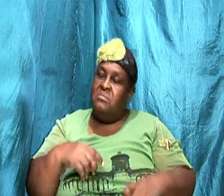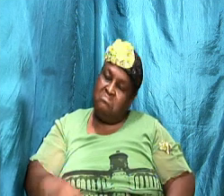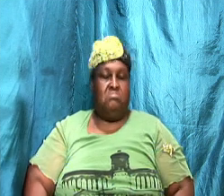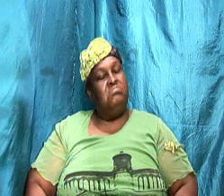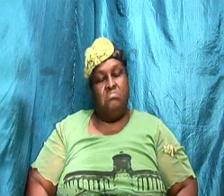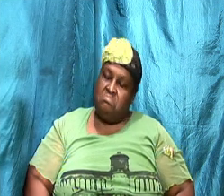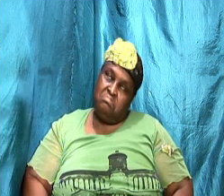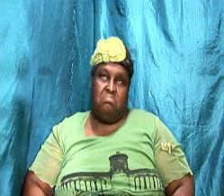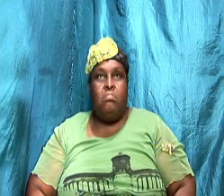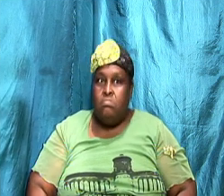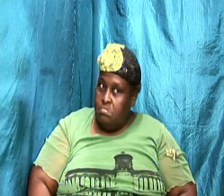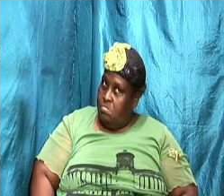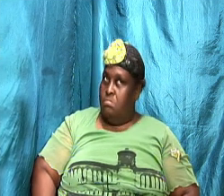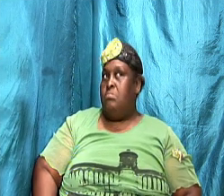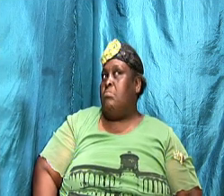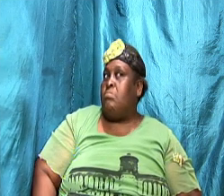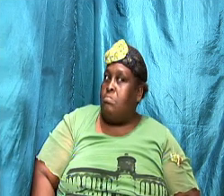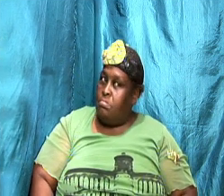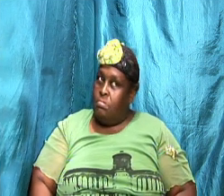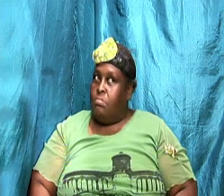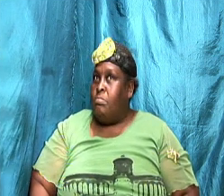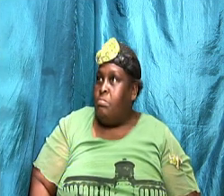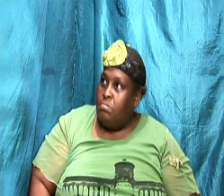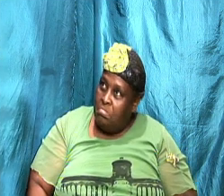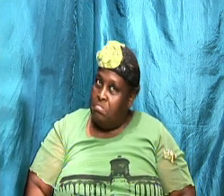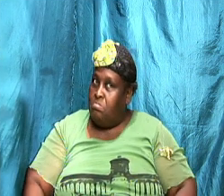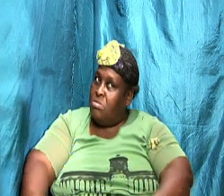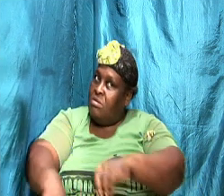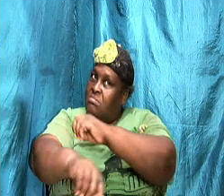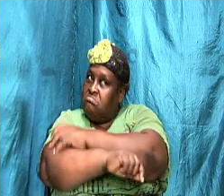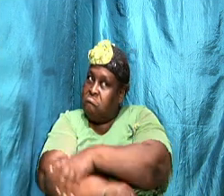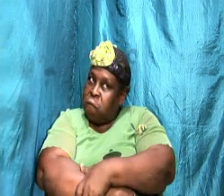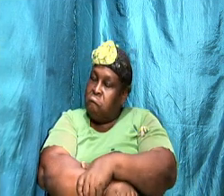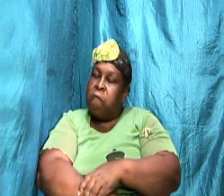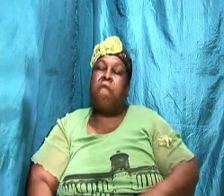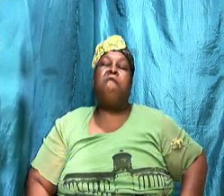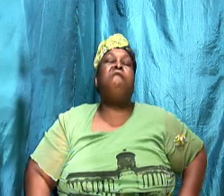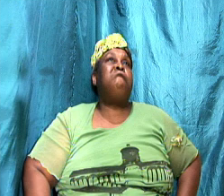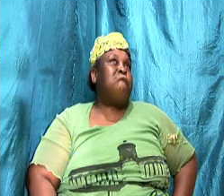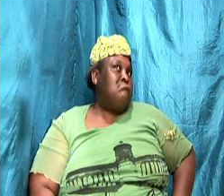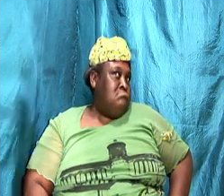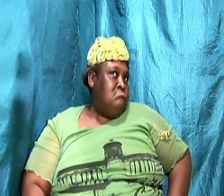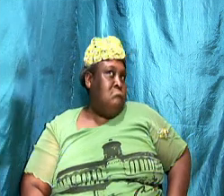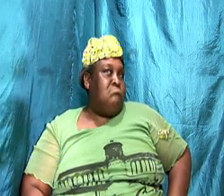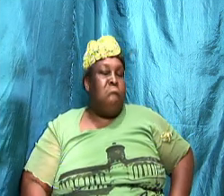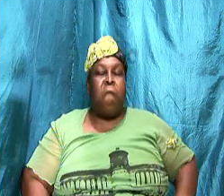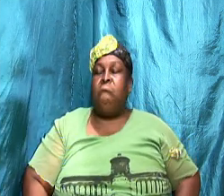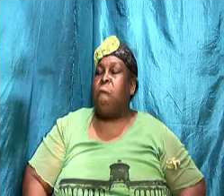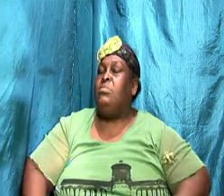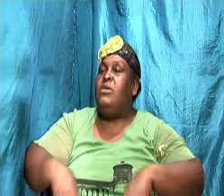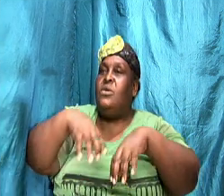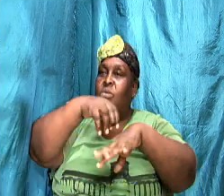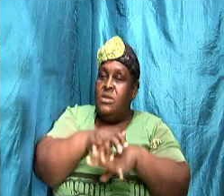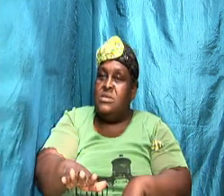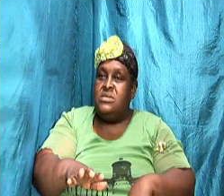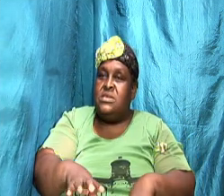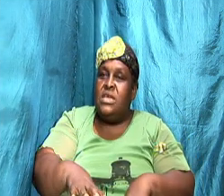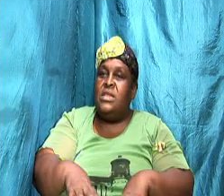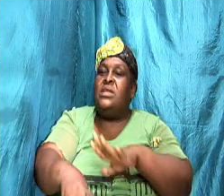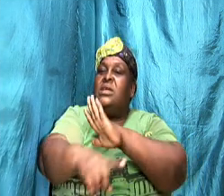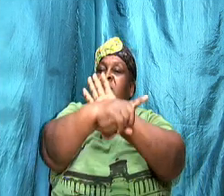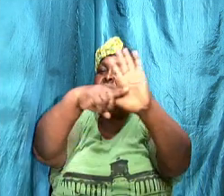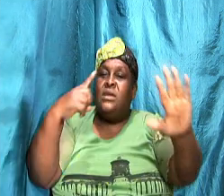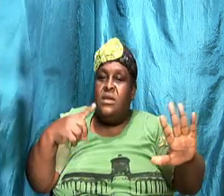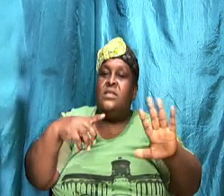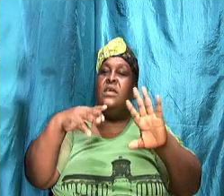rolling of the eyes, even cross arms or legs will send a negative message. And let me say it again.